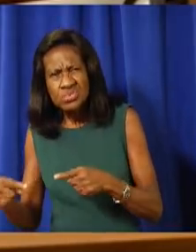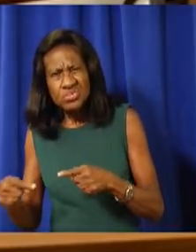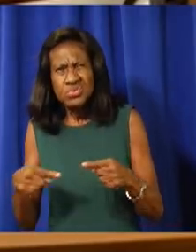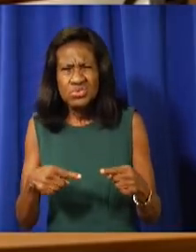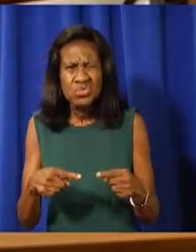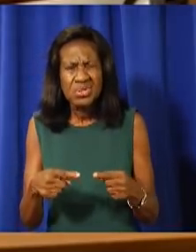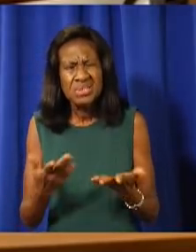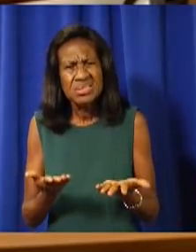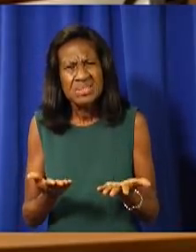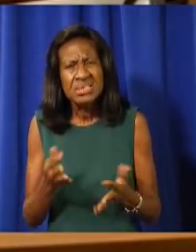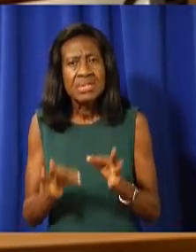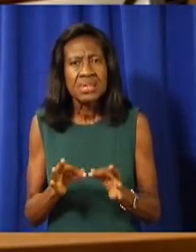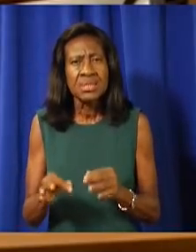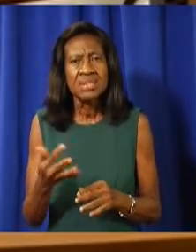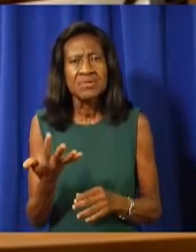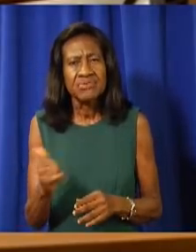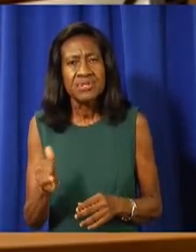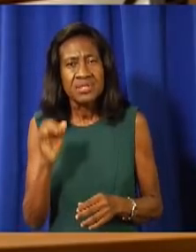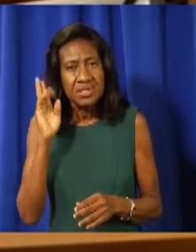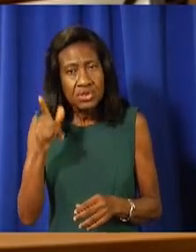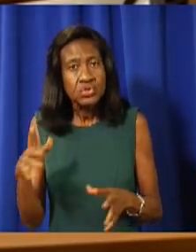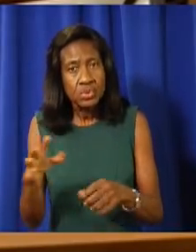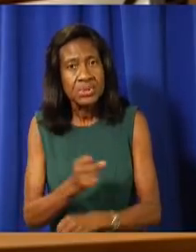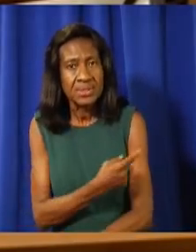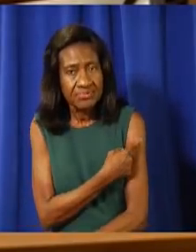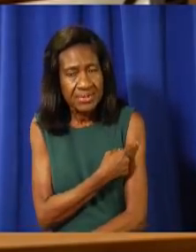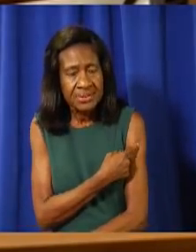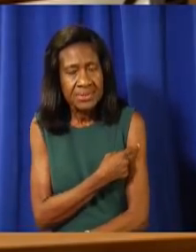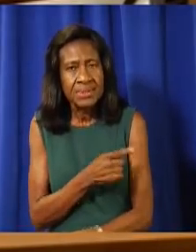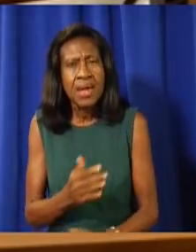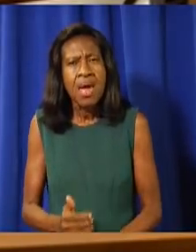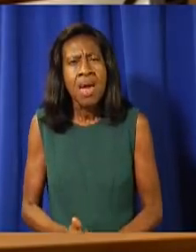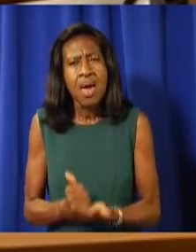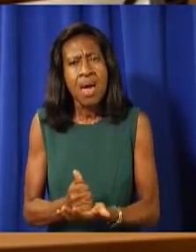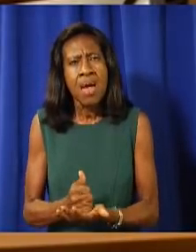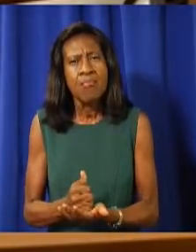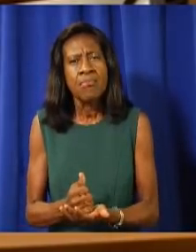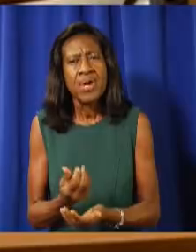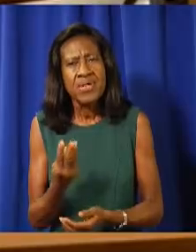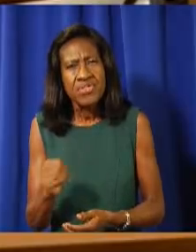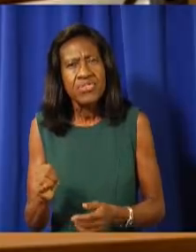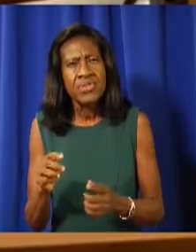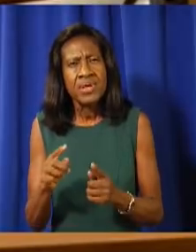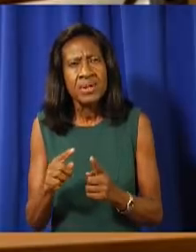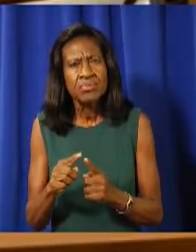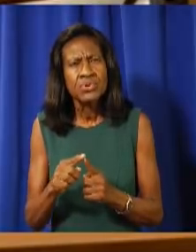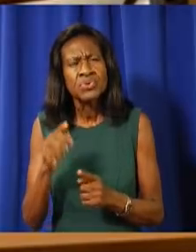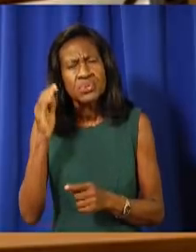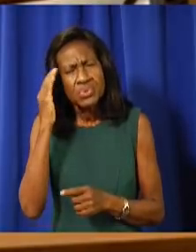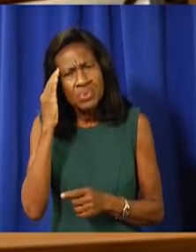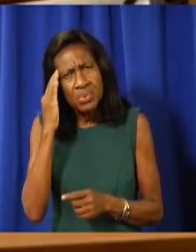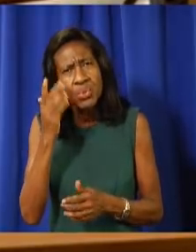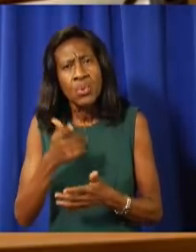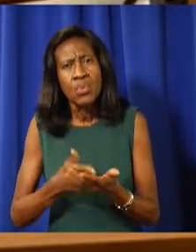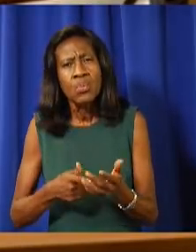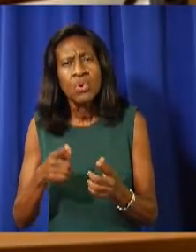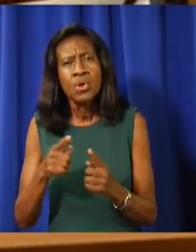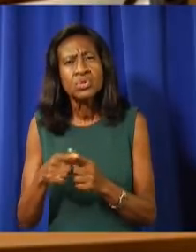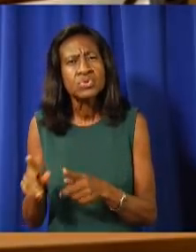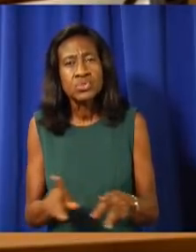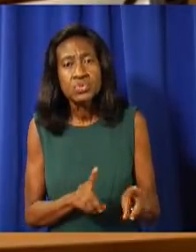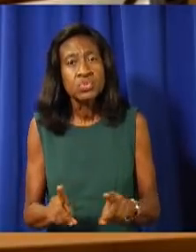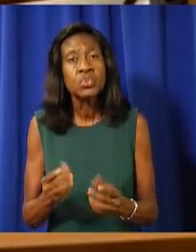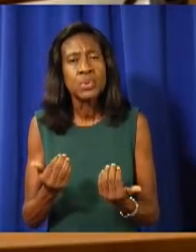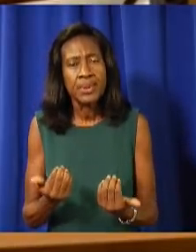vaccine. Help them to be able to discern what to do at this particular time